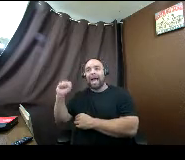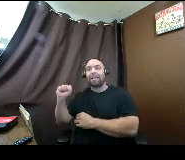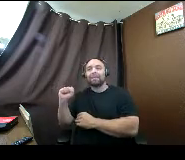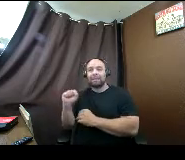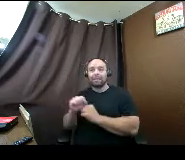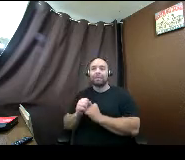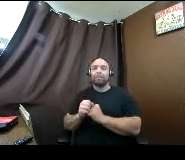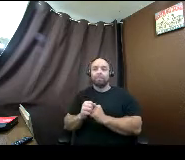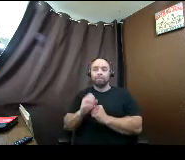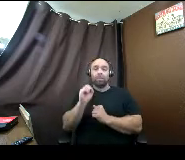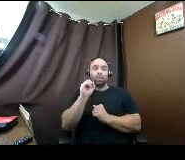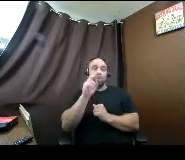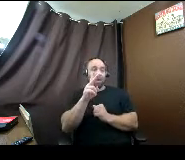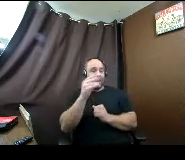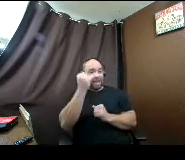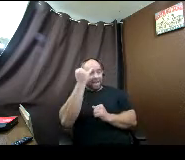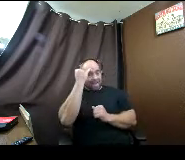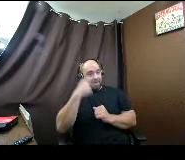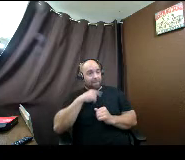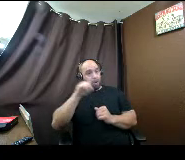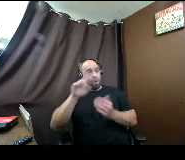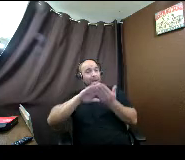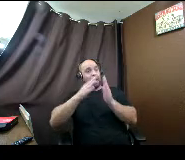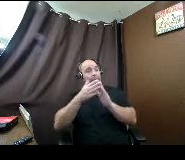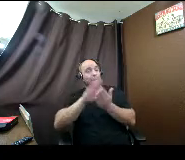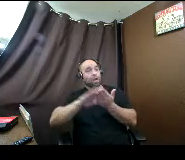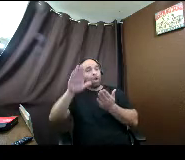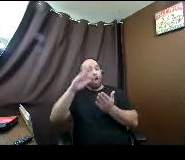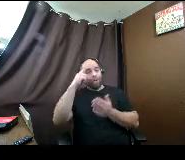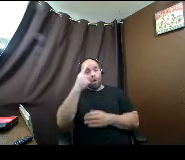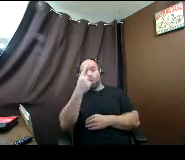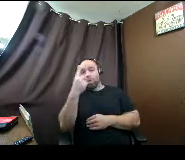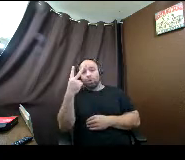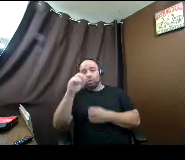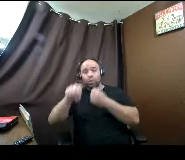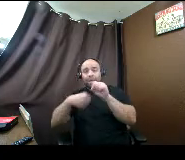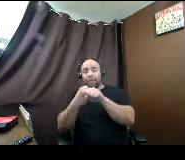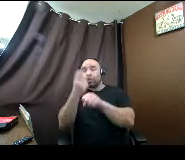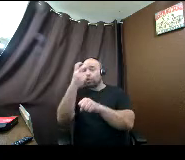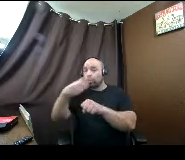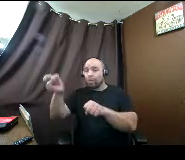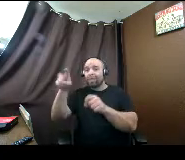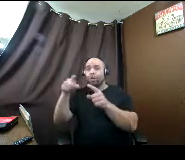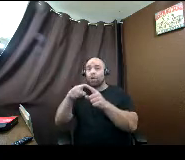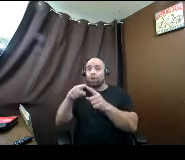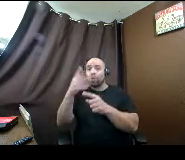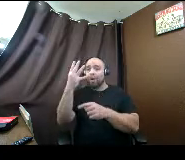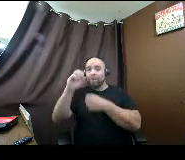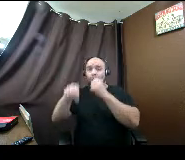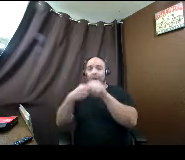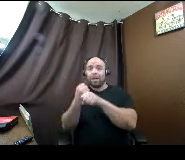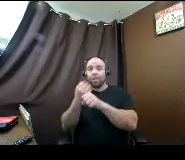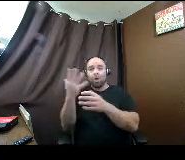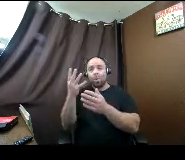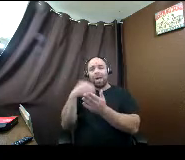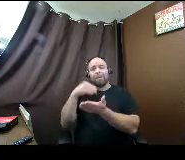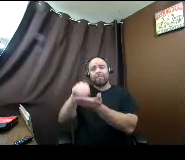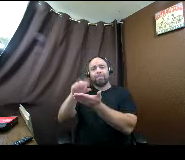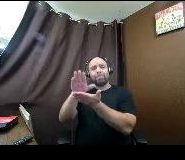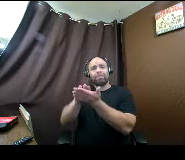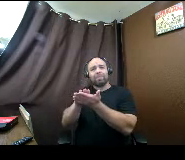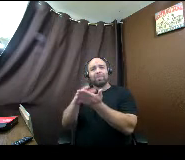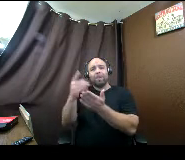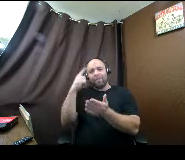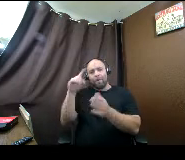OK, if I'm going to community college. for one to two years and then transferring. to a four year, what do I put as a degree? or certification I will be working